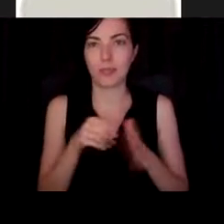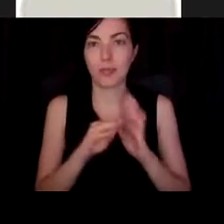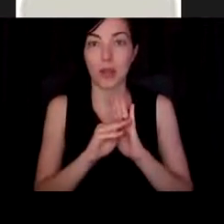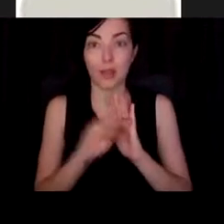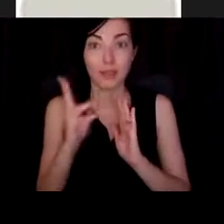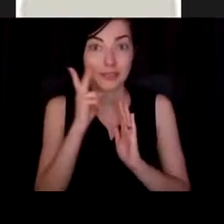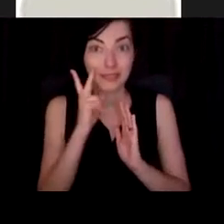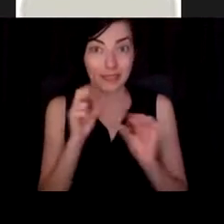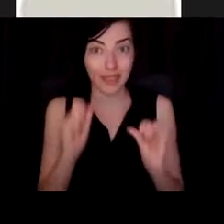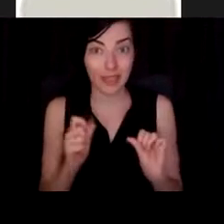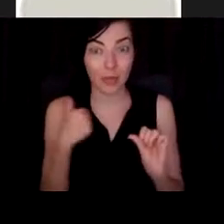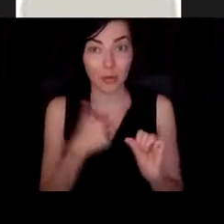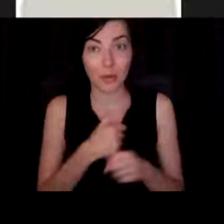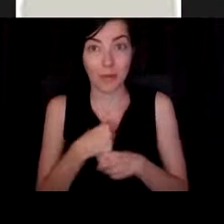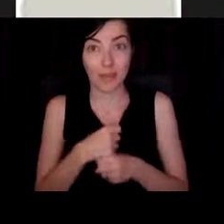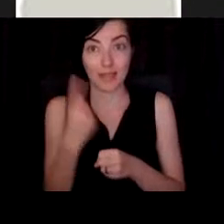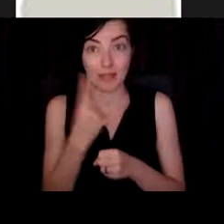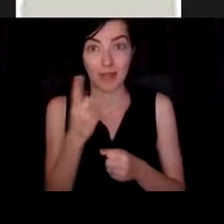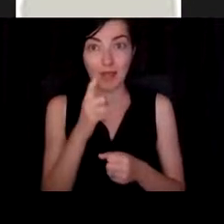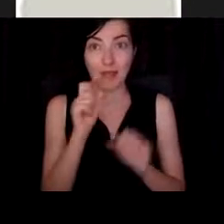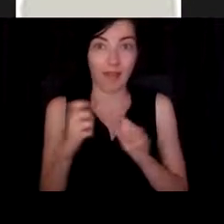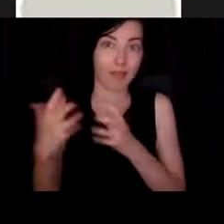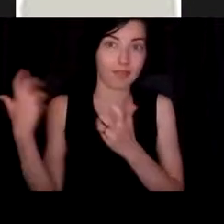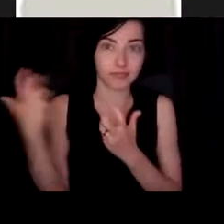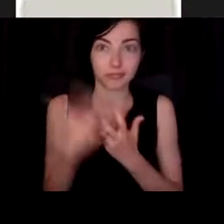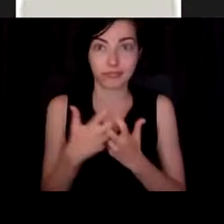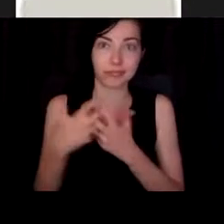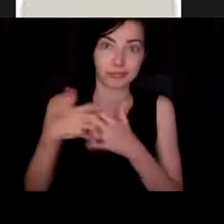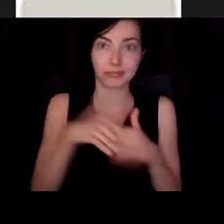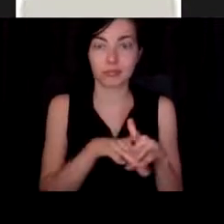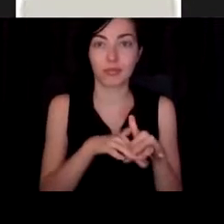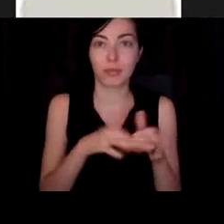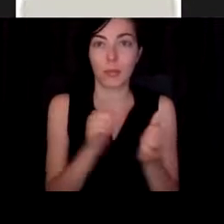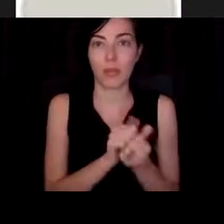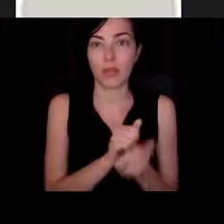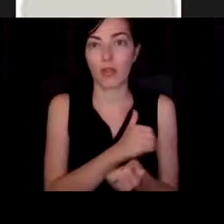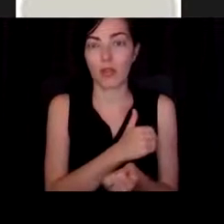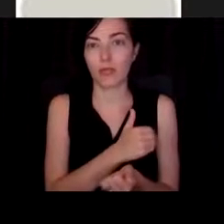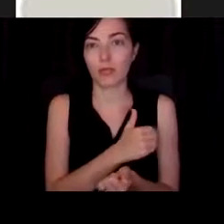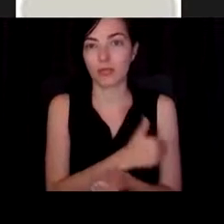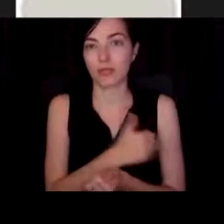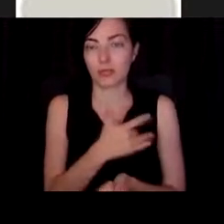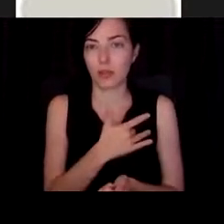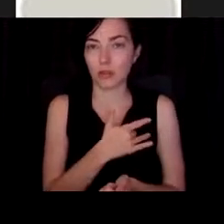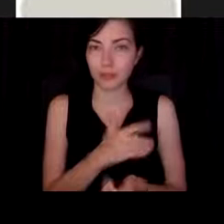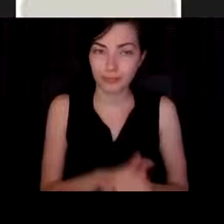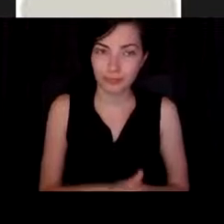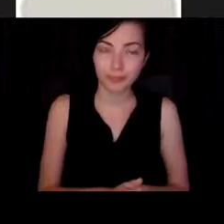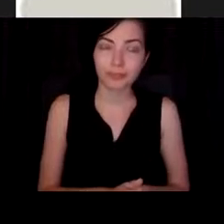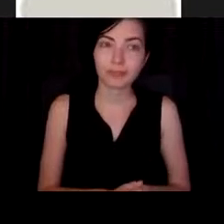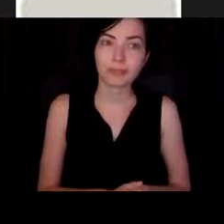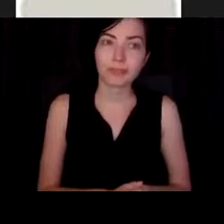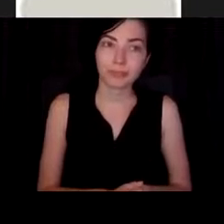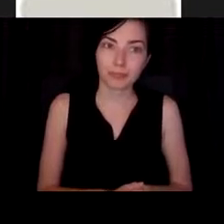something that can integrate into the heart? And so far, what we've studied, we've studied